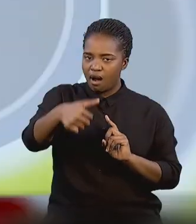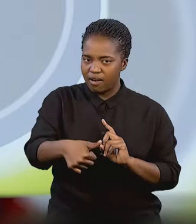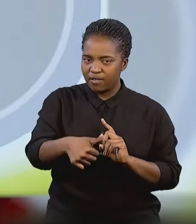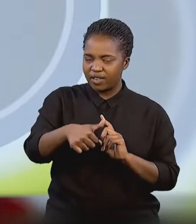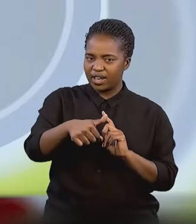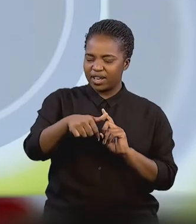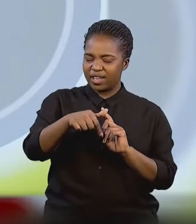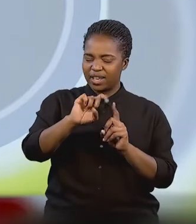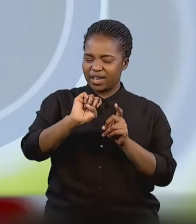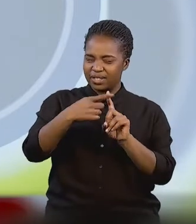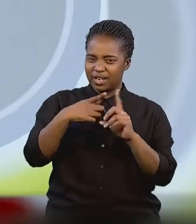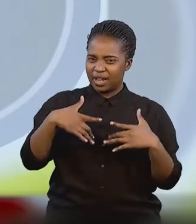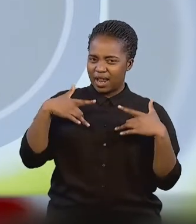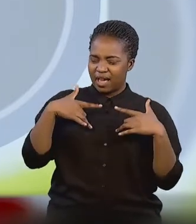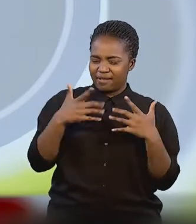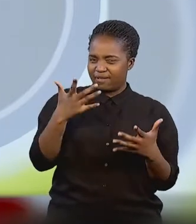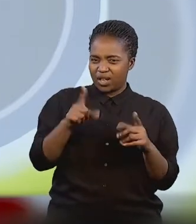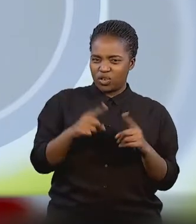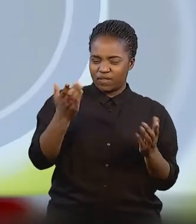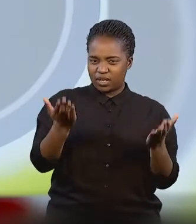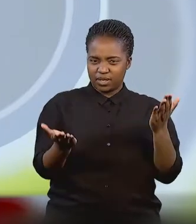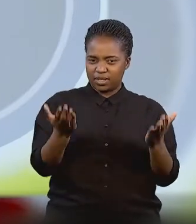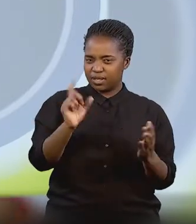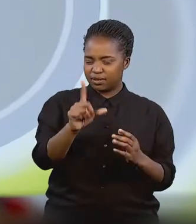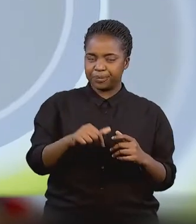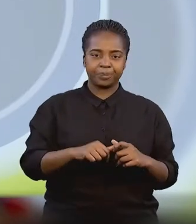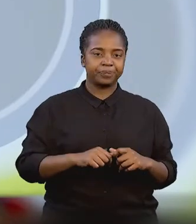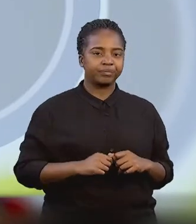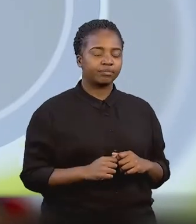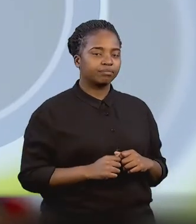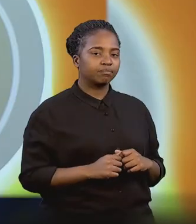you became after your accident, what were the differences?